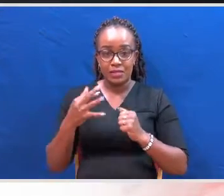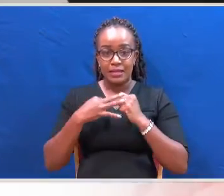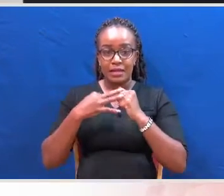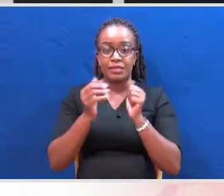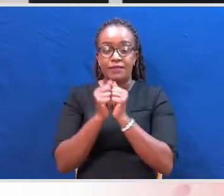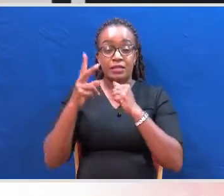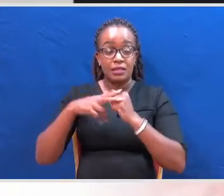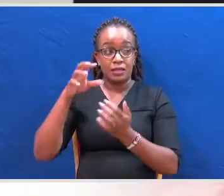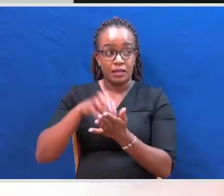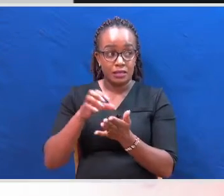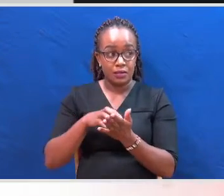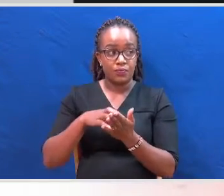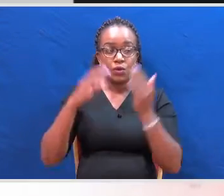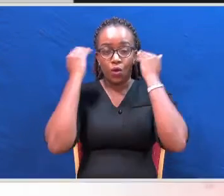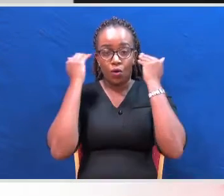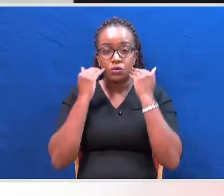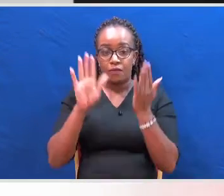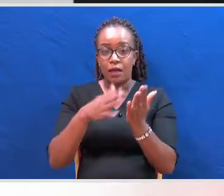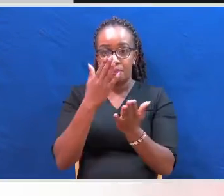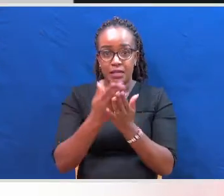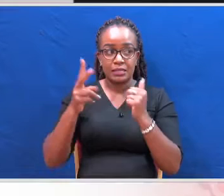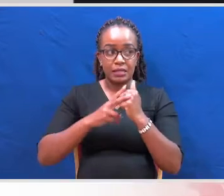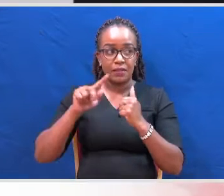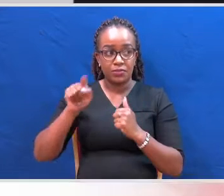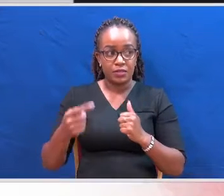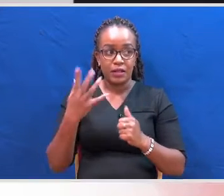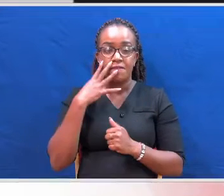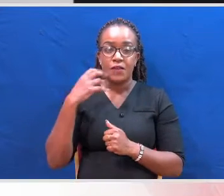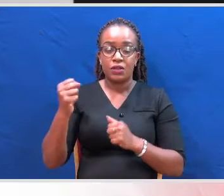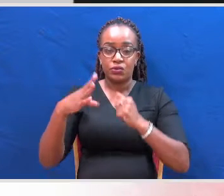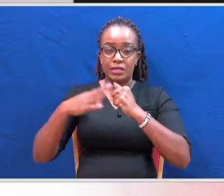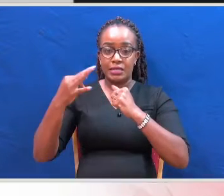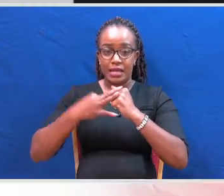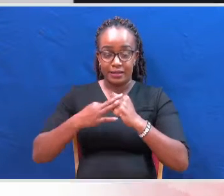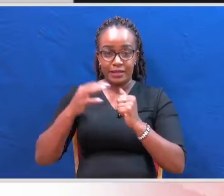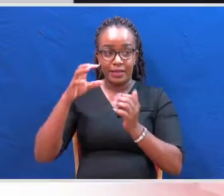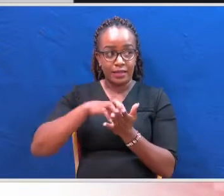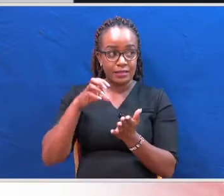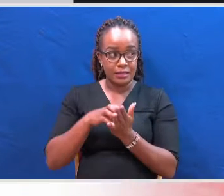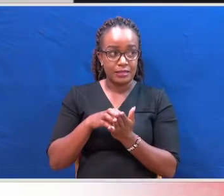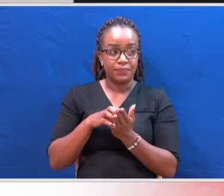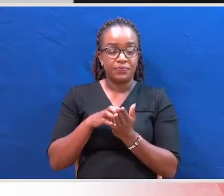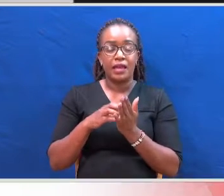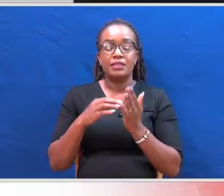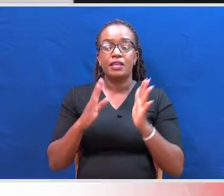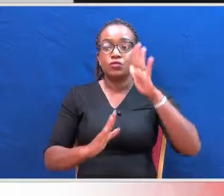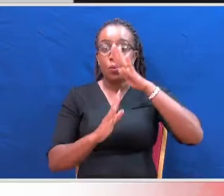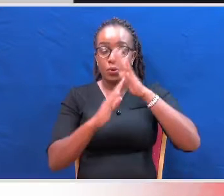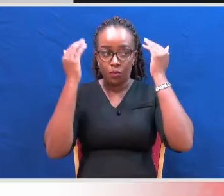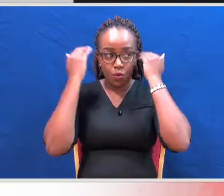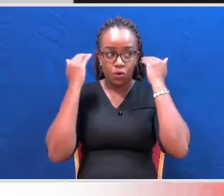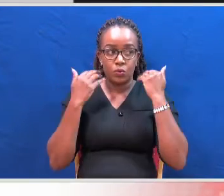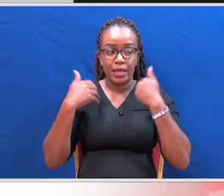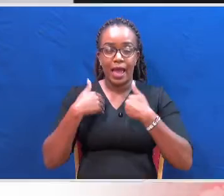and the Court of Appeal 7,598 cases. The list pending cases were recorded at the Supreme